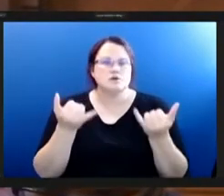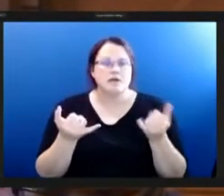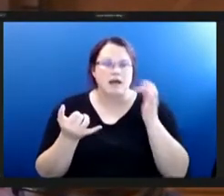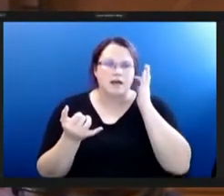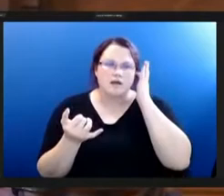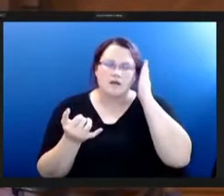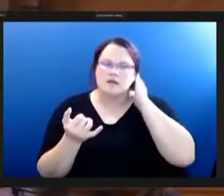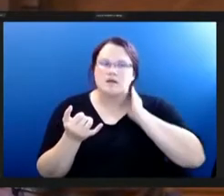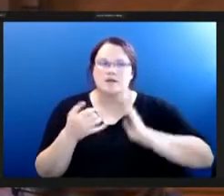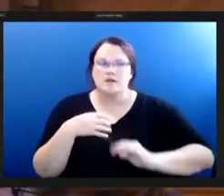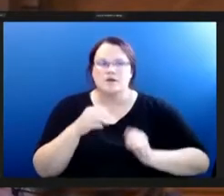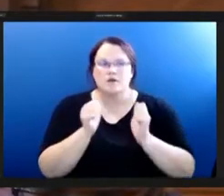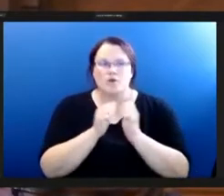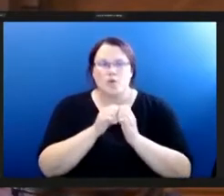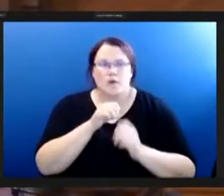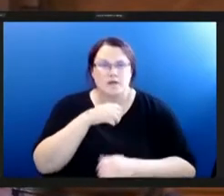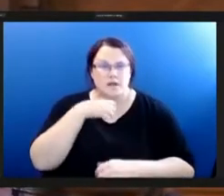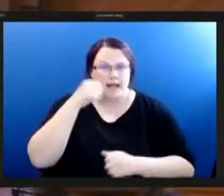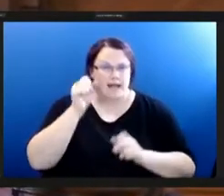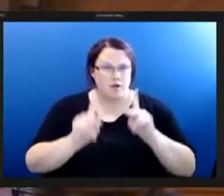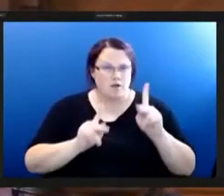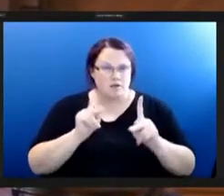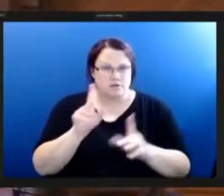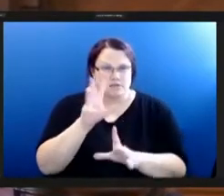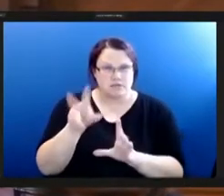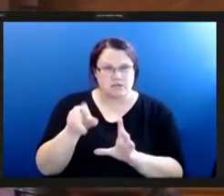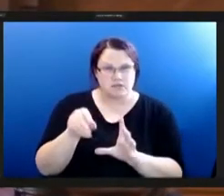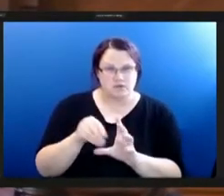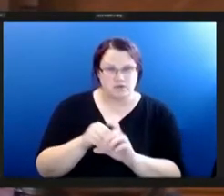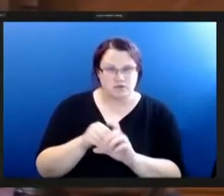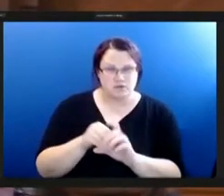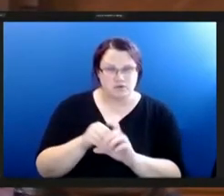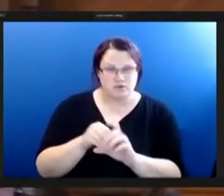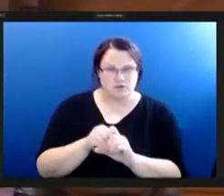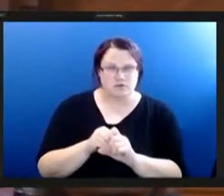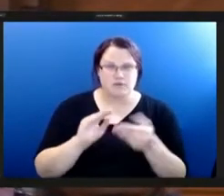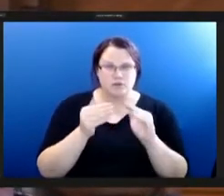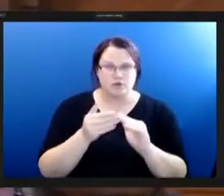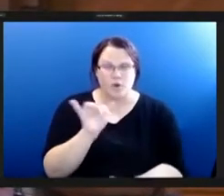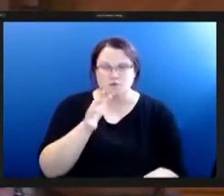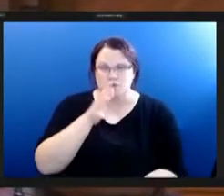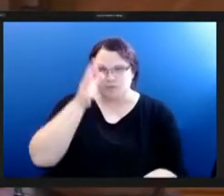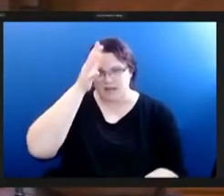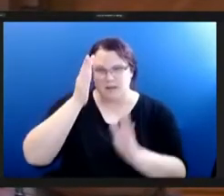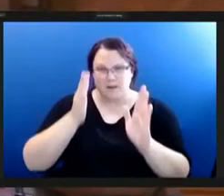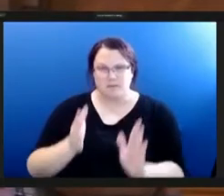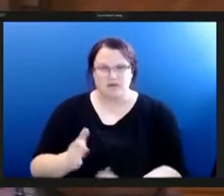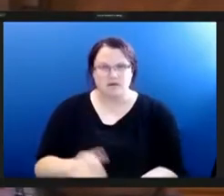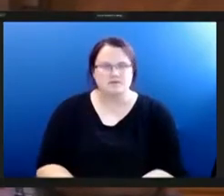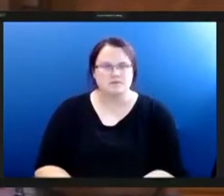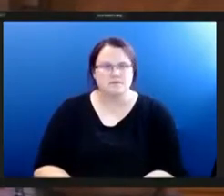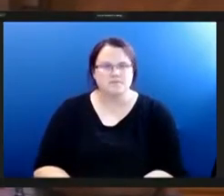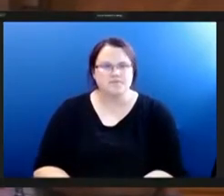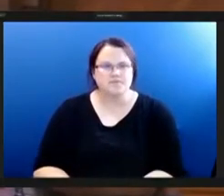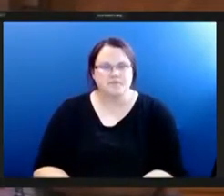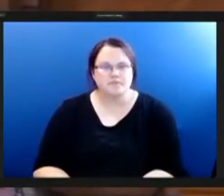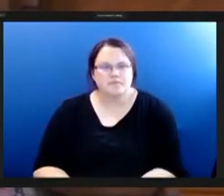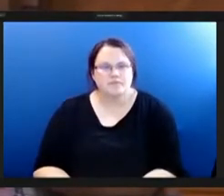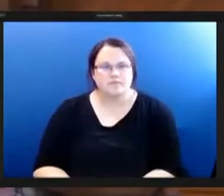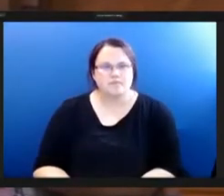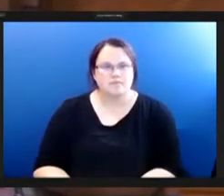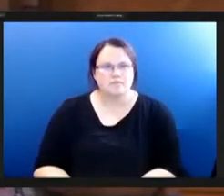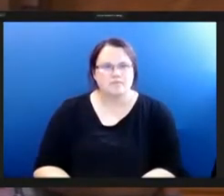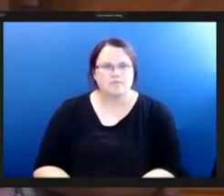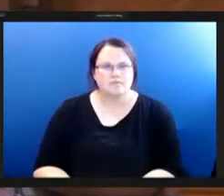elders inside the community including with my parents but today on at this time i'm here uh